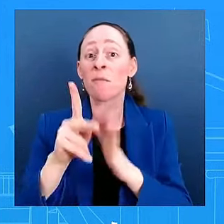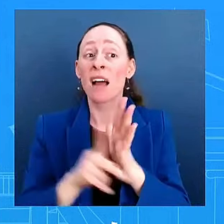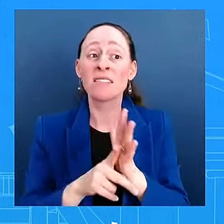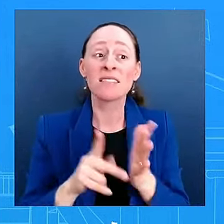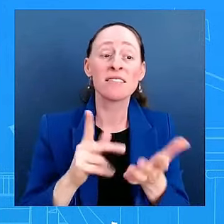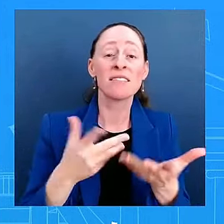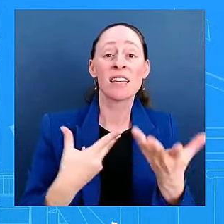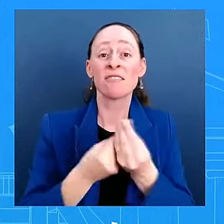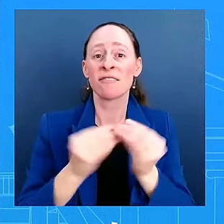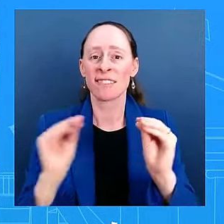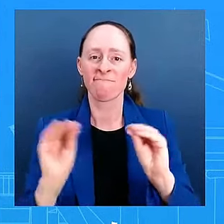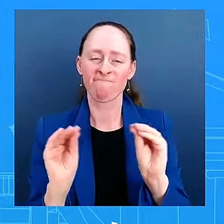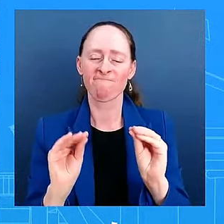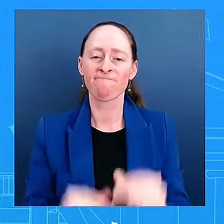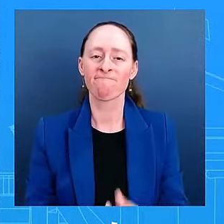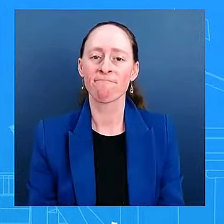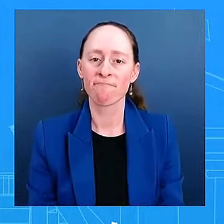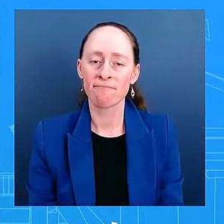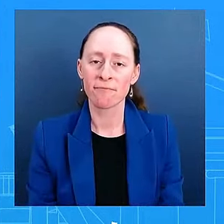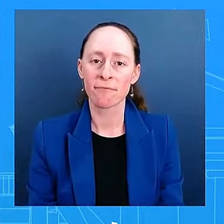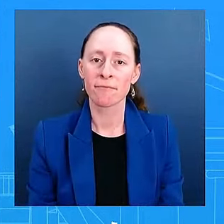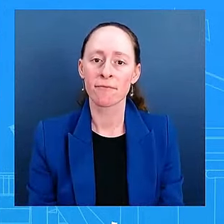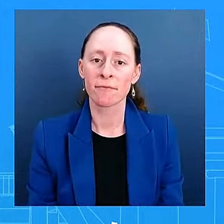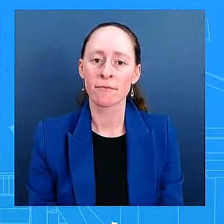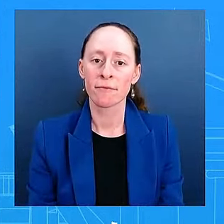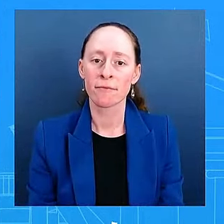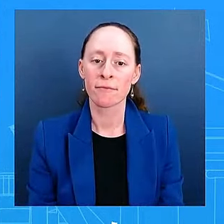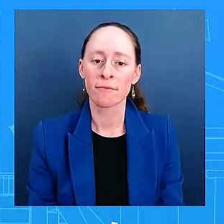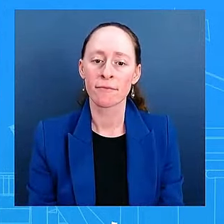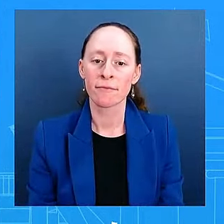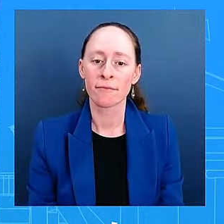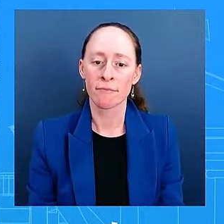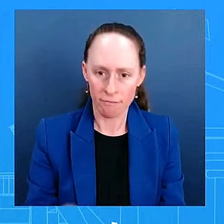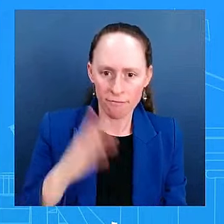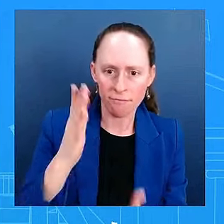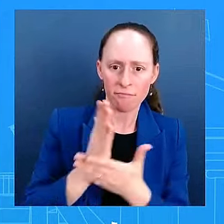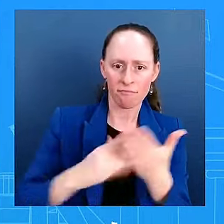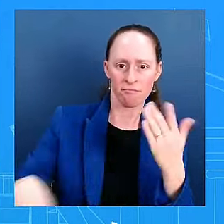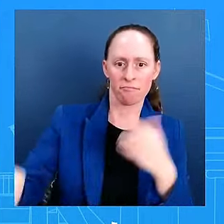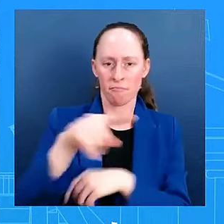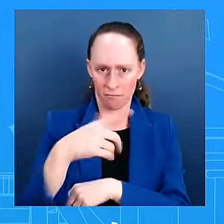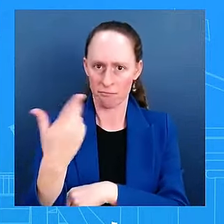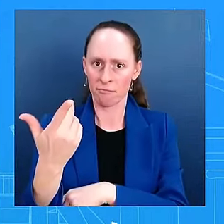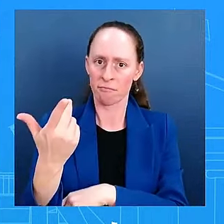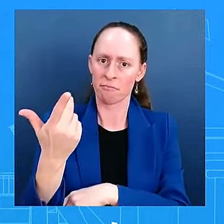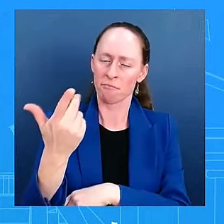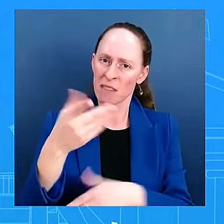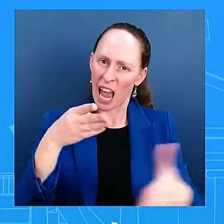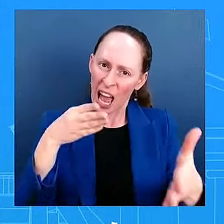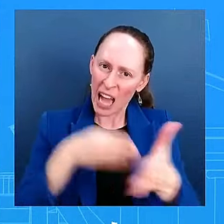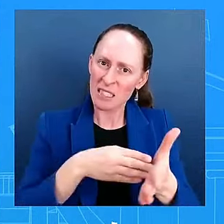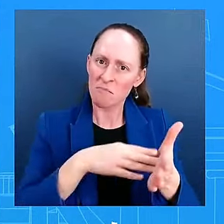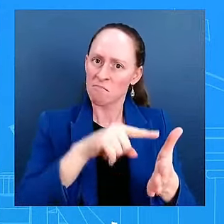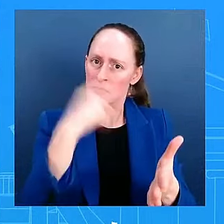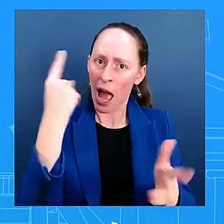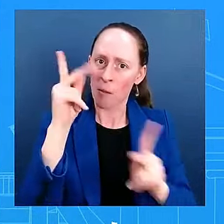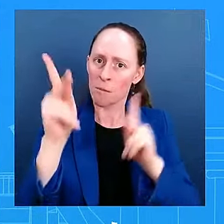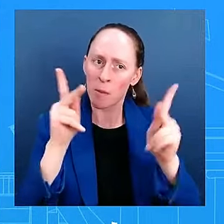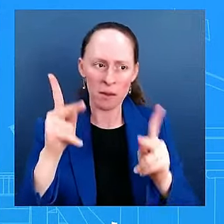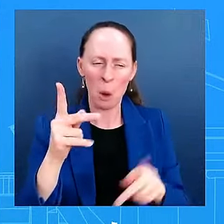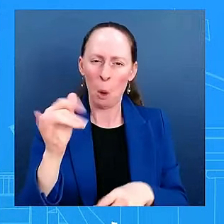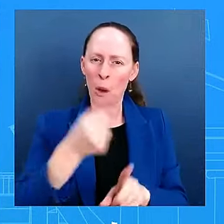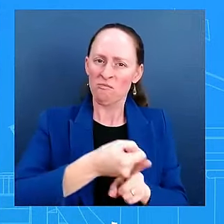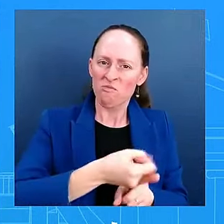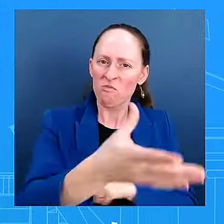Americans being sent across the country, particularly on college campuses, Ohio State, University of Alabama, Clemson University. And these